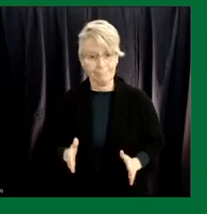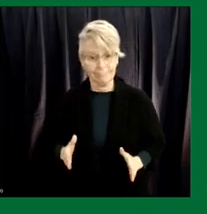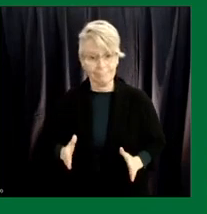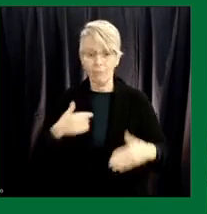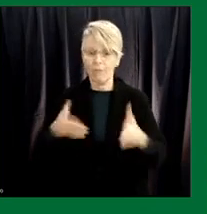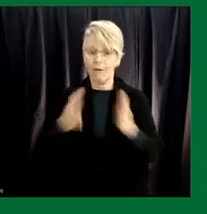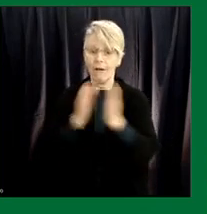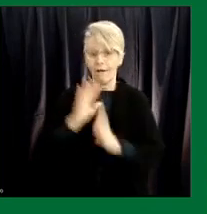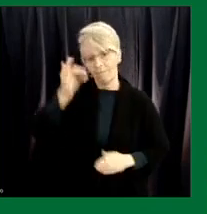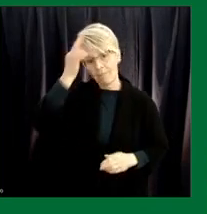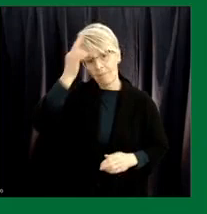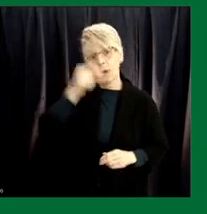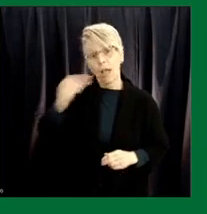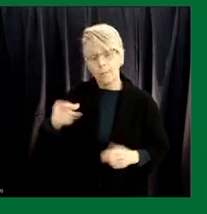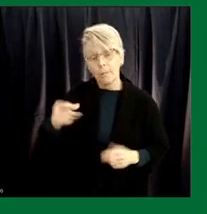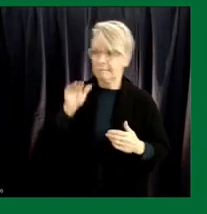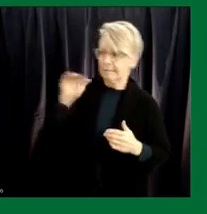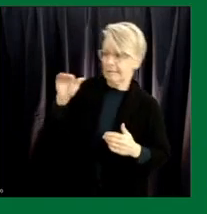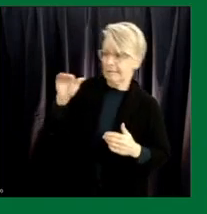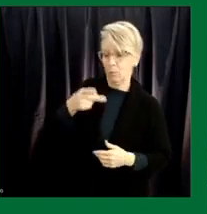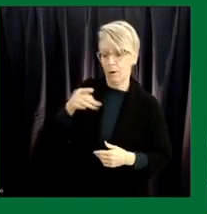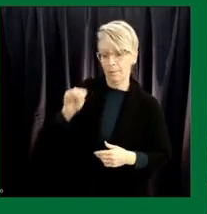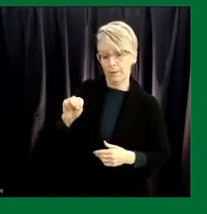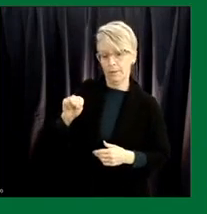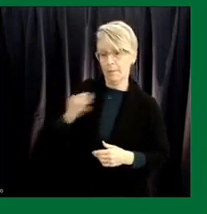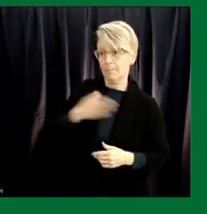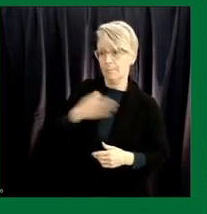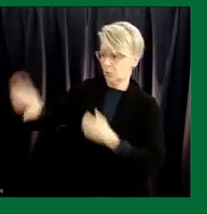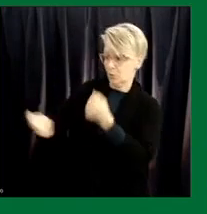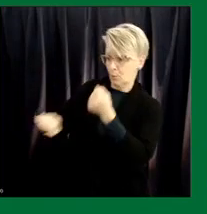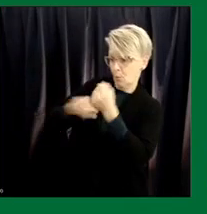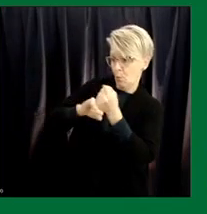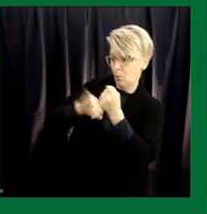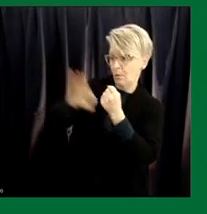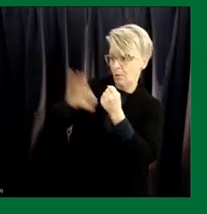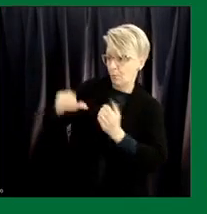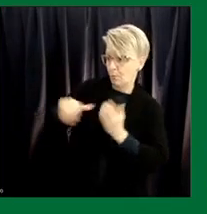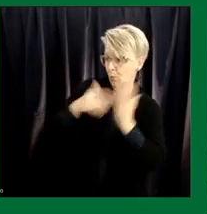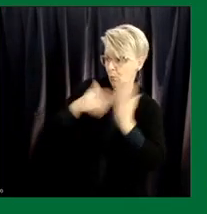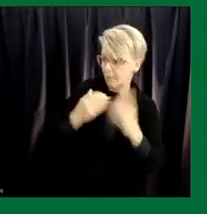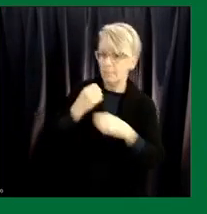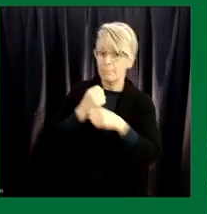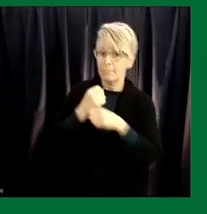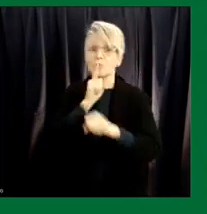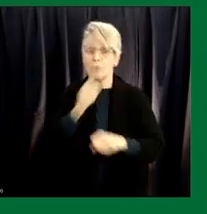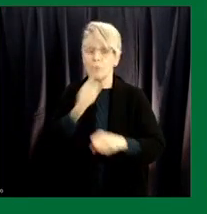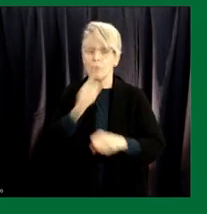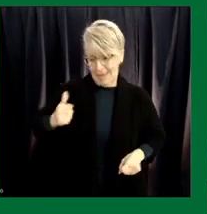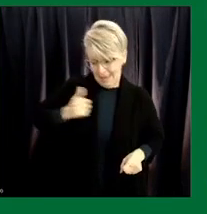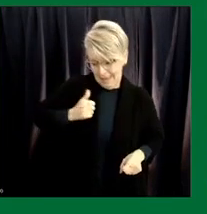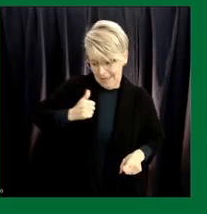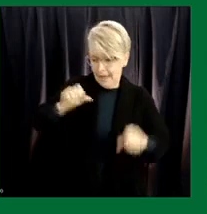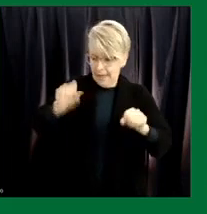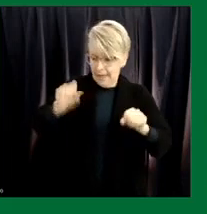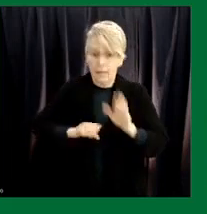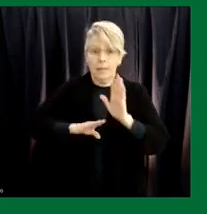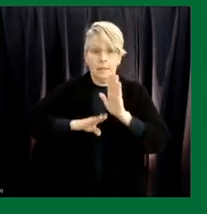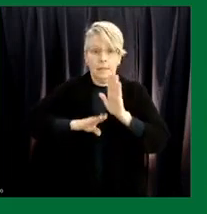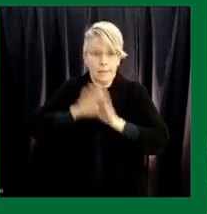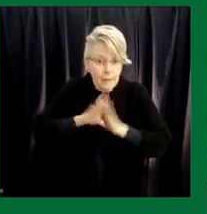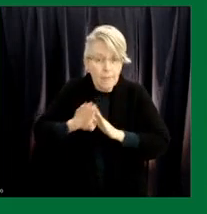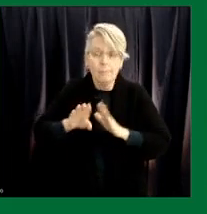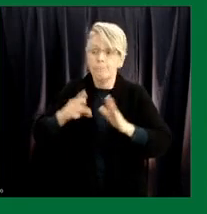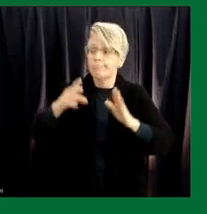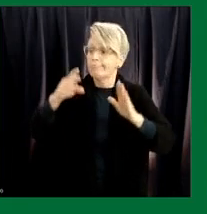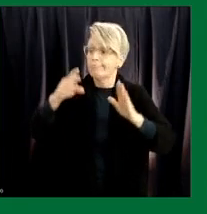federal government and the prime minister to support this proposal to ensure that Canada always has the ability to develop and produce our